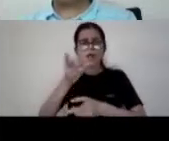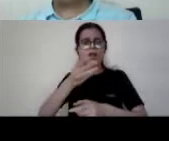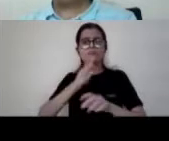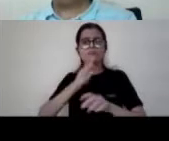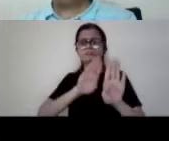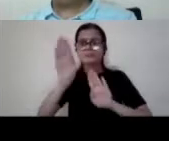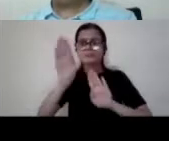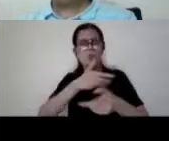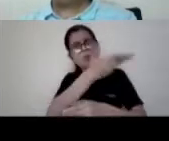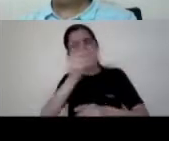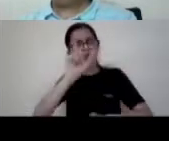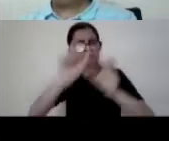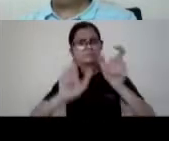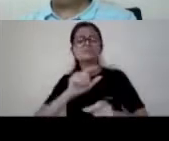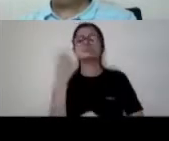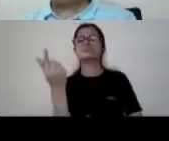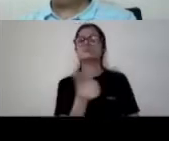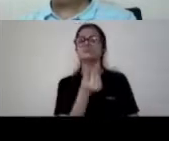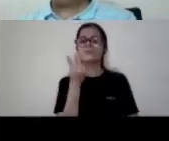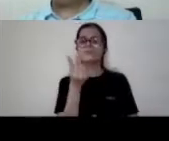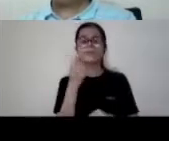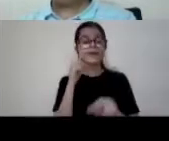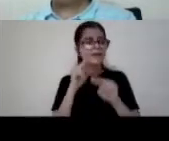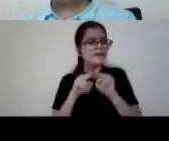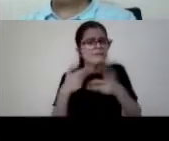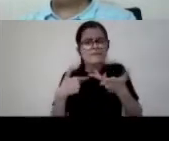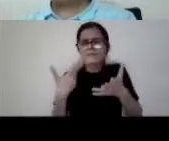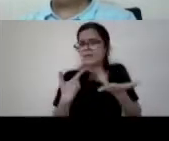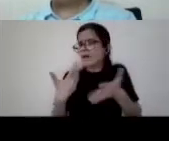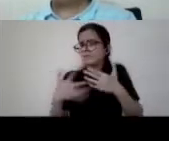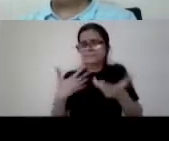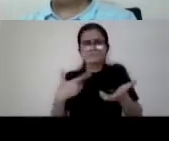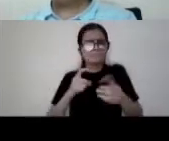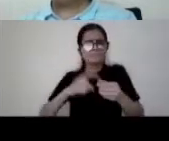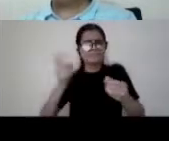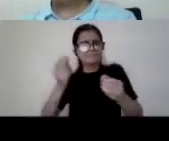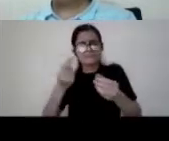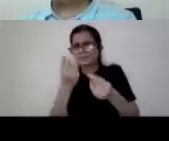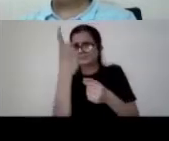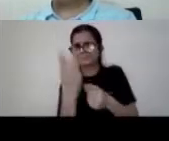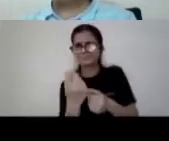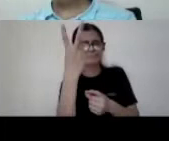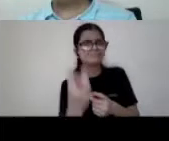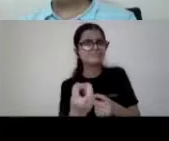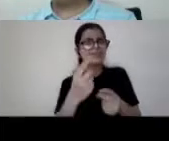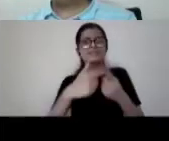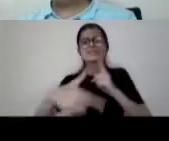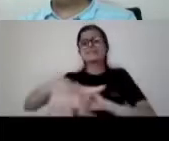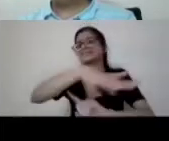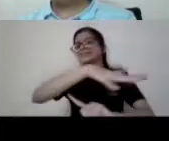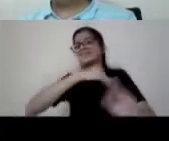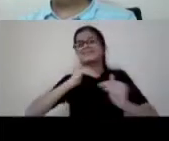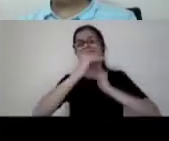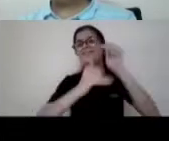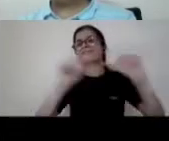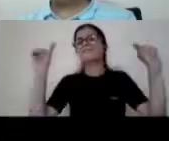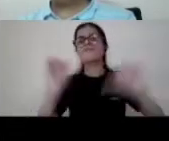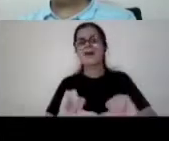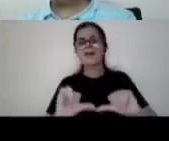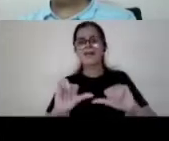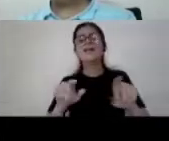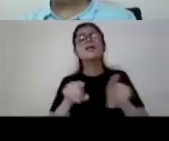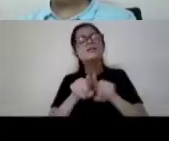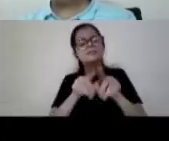of the users because if we leave out any one of these components the whole ecosystem falls down so the whole solution